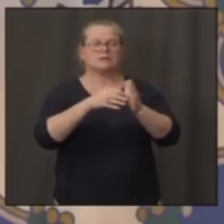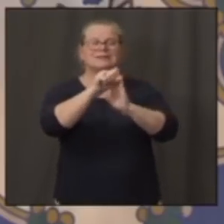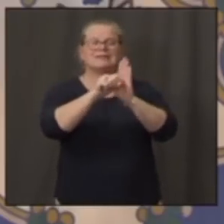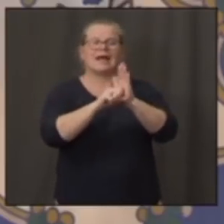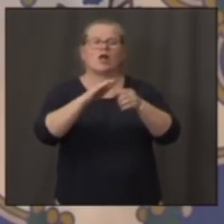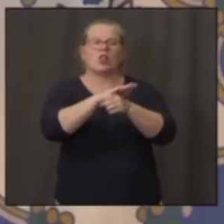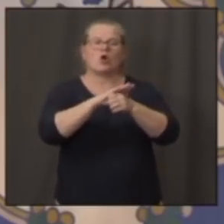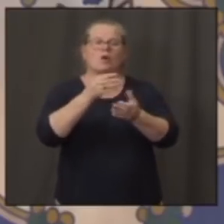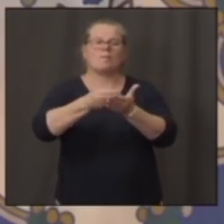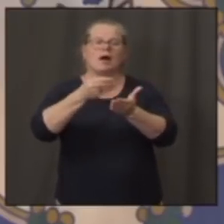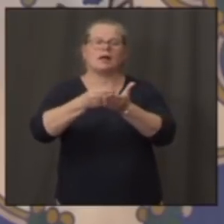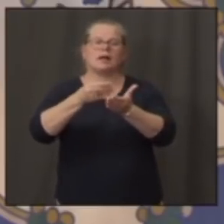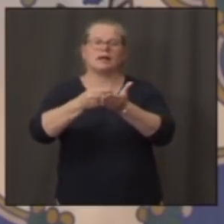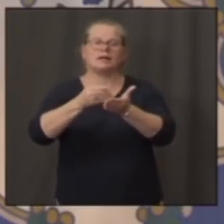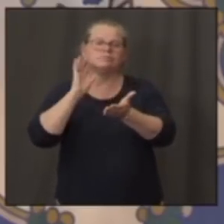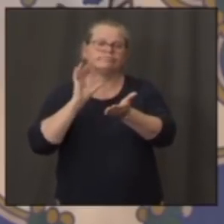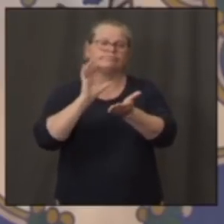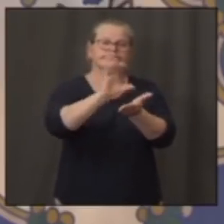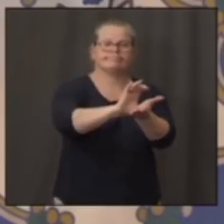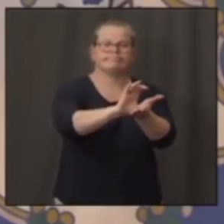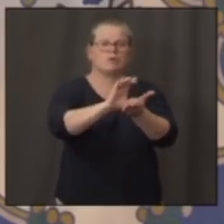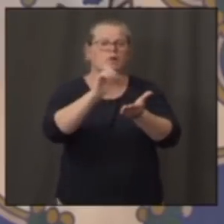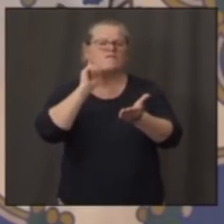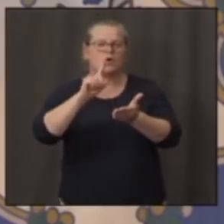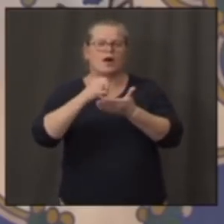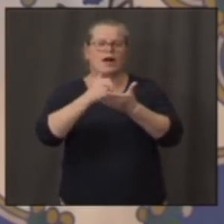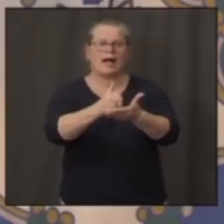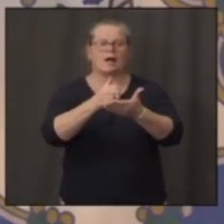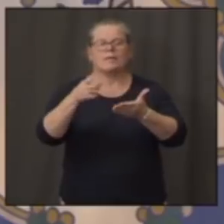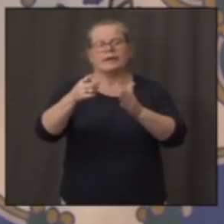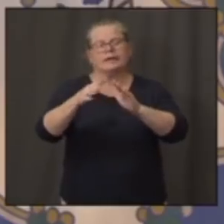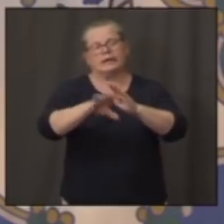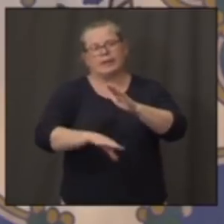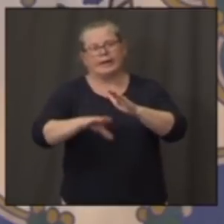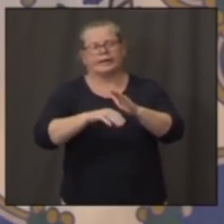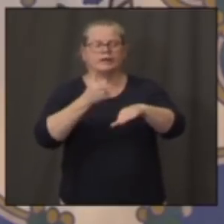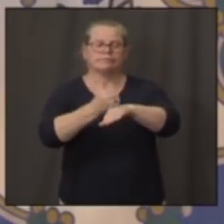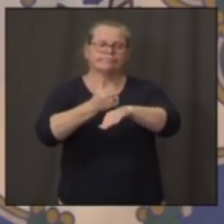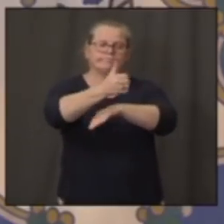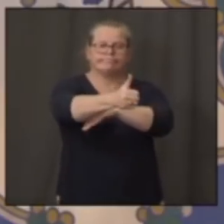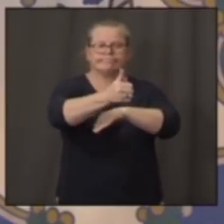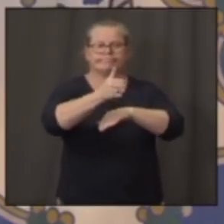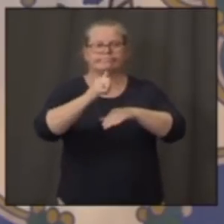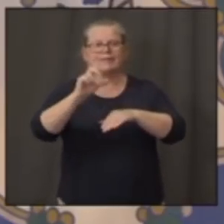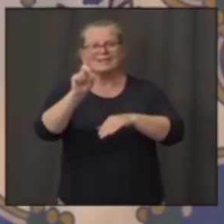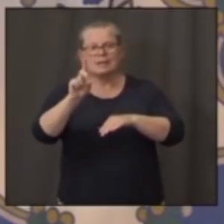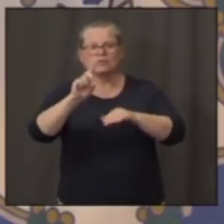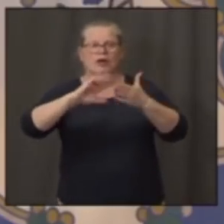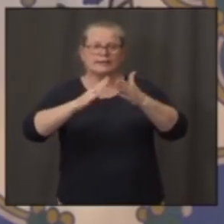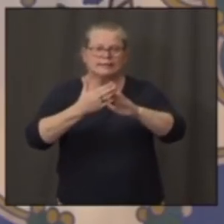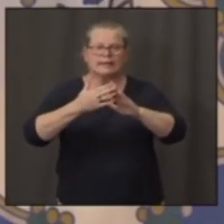be bailing out badly run Democratic cities and states.